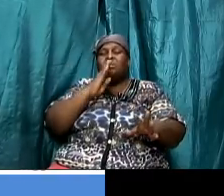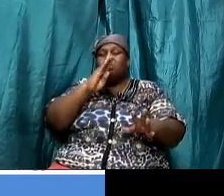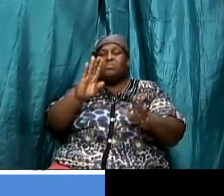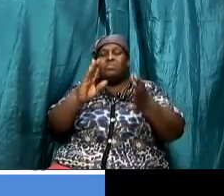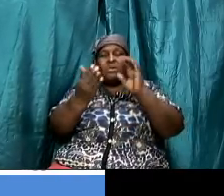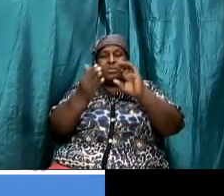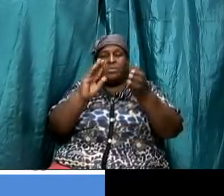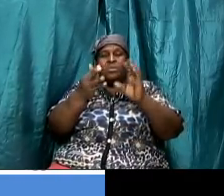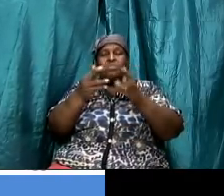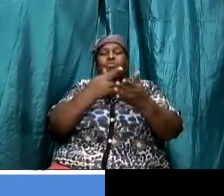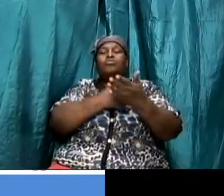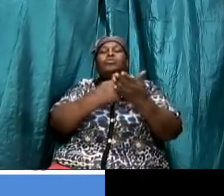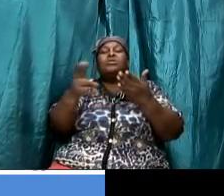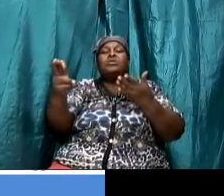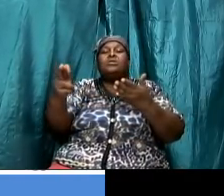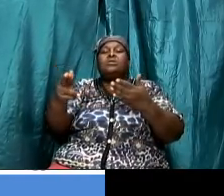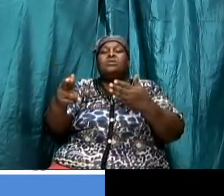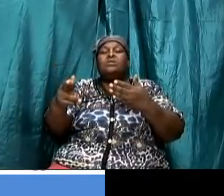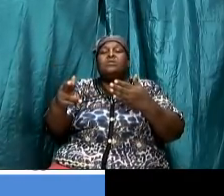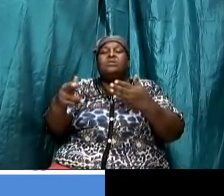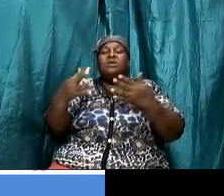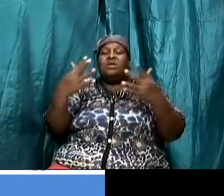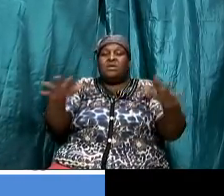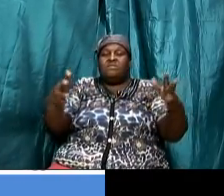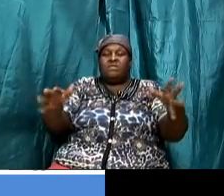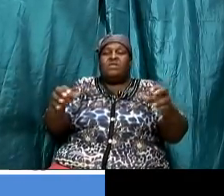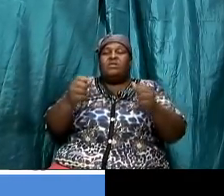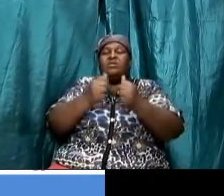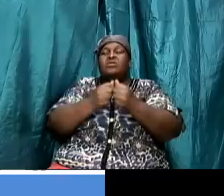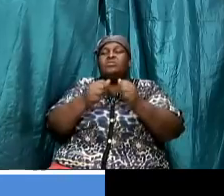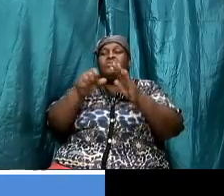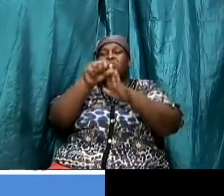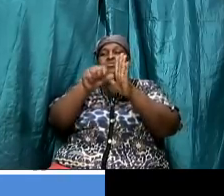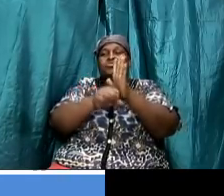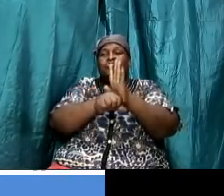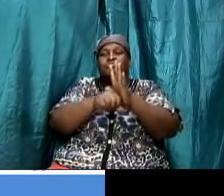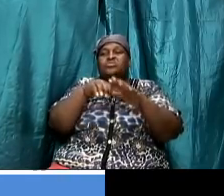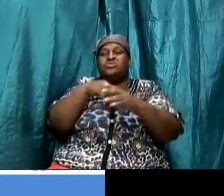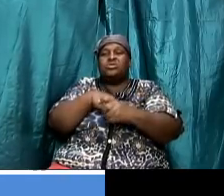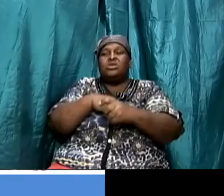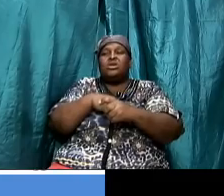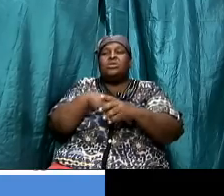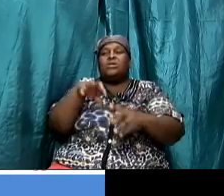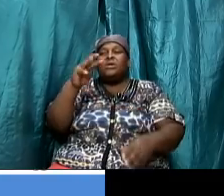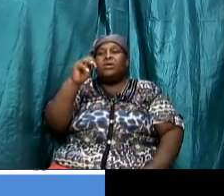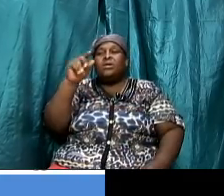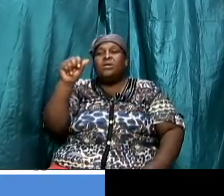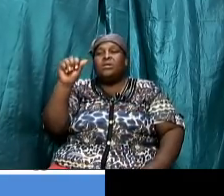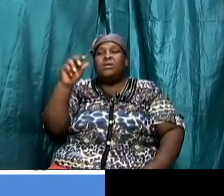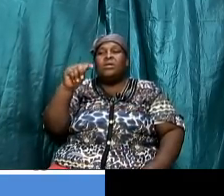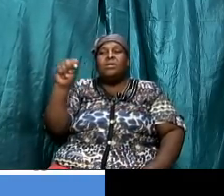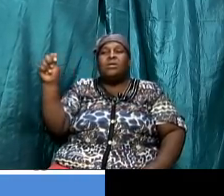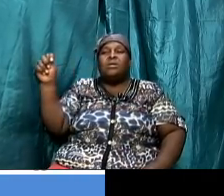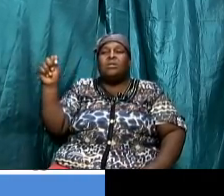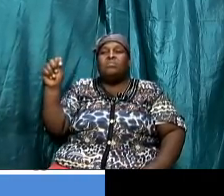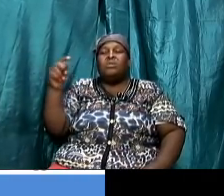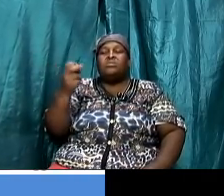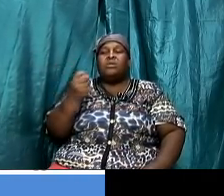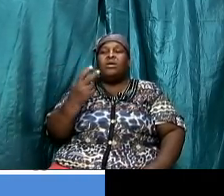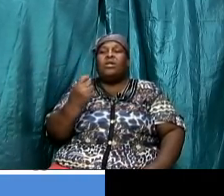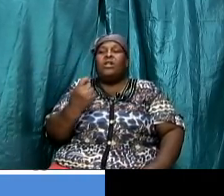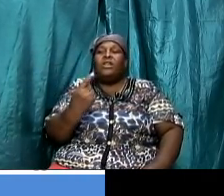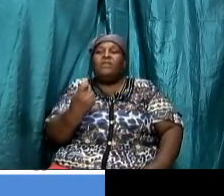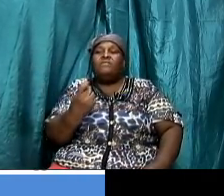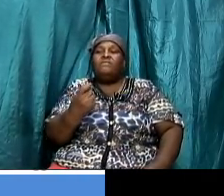I'm going to close with a scripture in Matthew chapter 11 and verse 28 Jesus